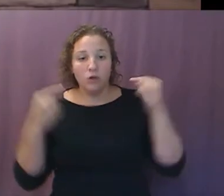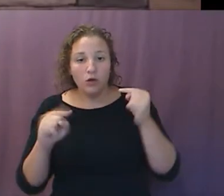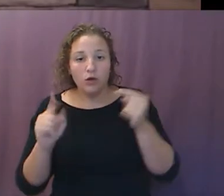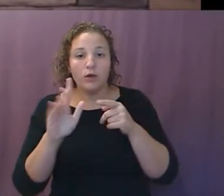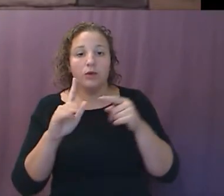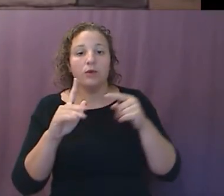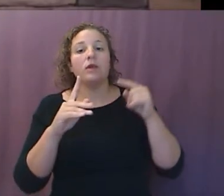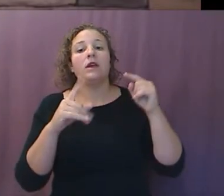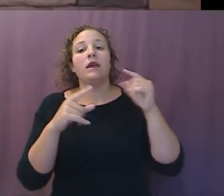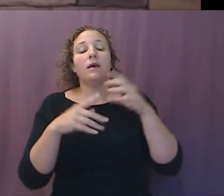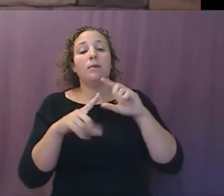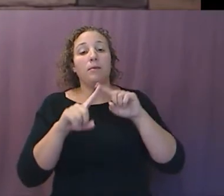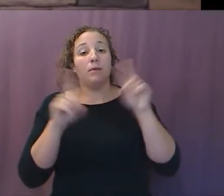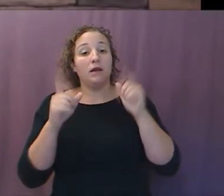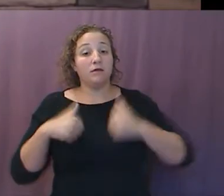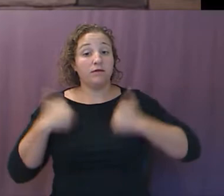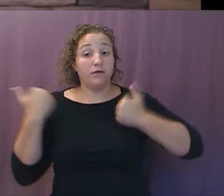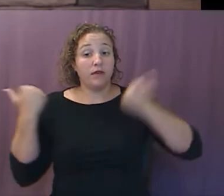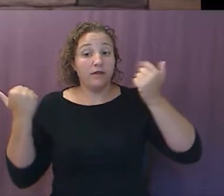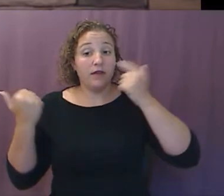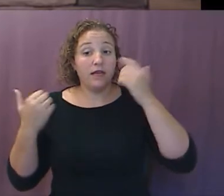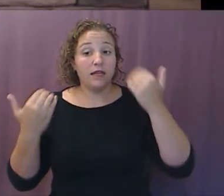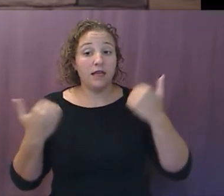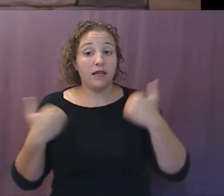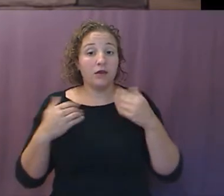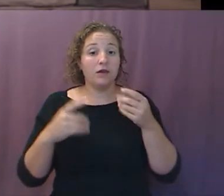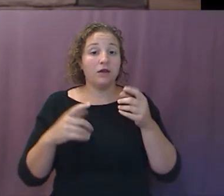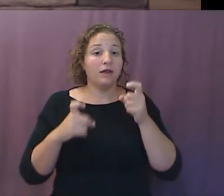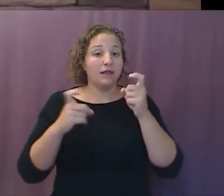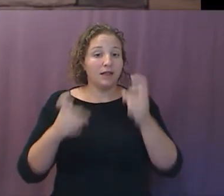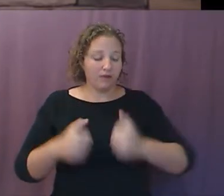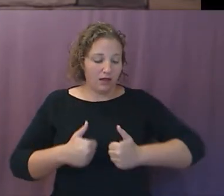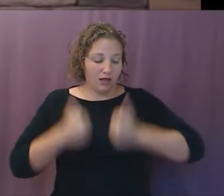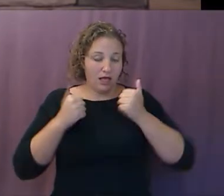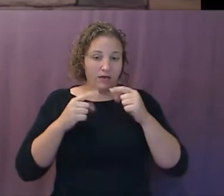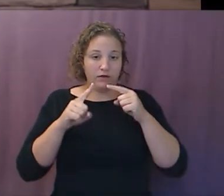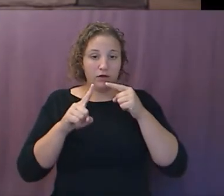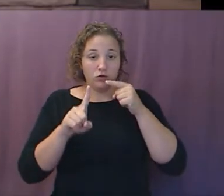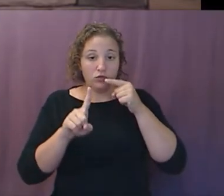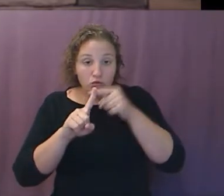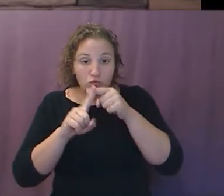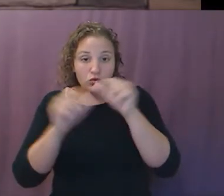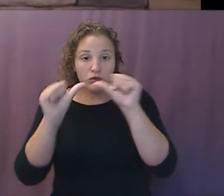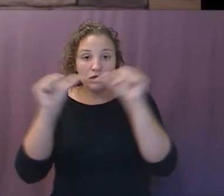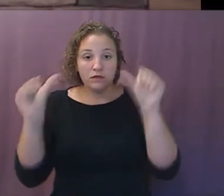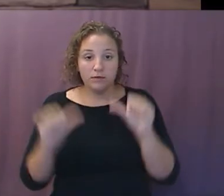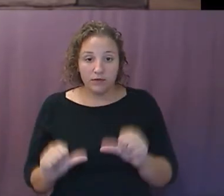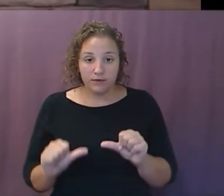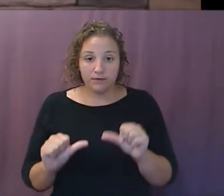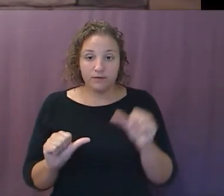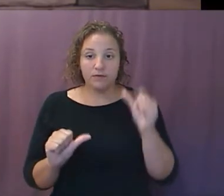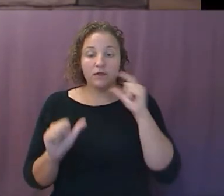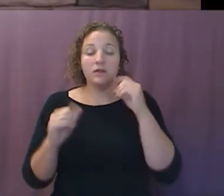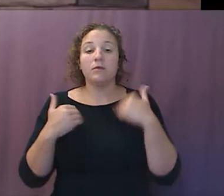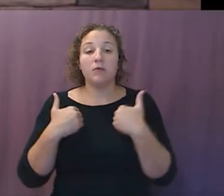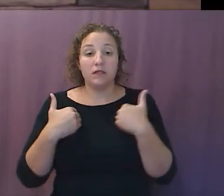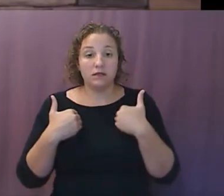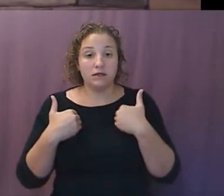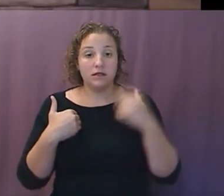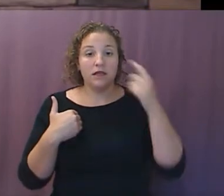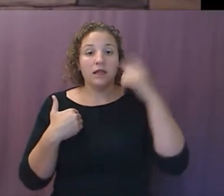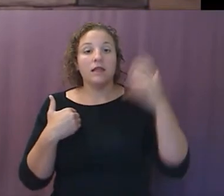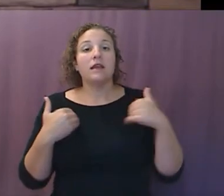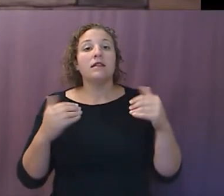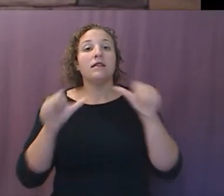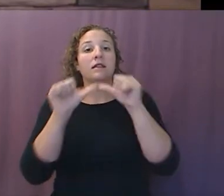power to give life unto the image of the beast, against spirit or pneuma, interesting, unto the image of the beast, that the